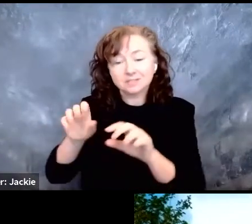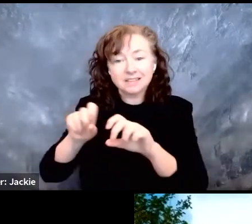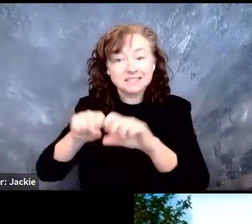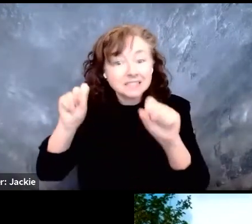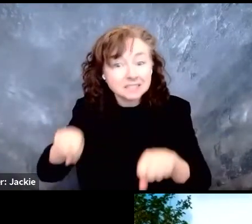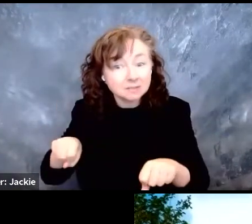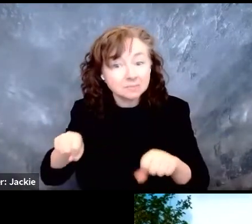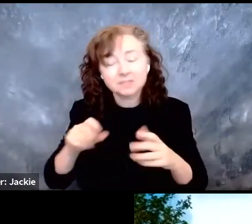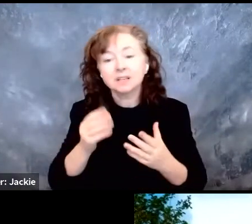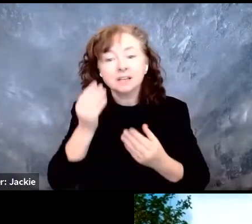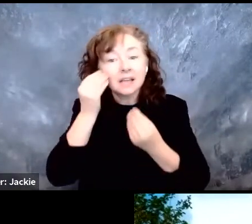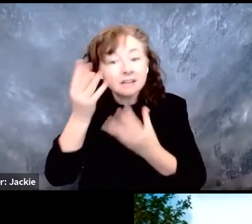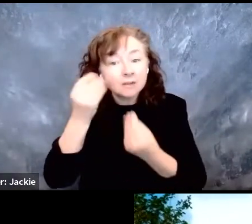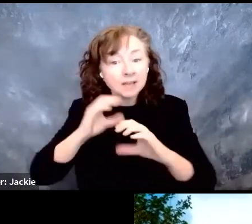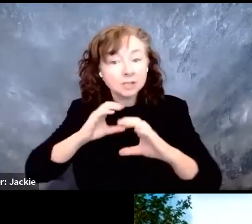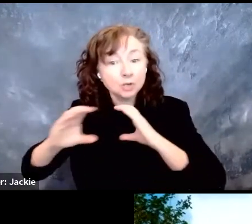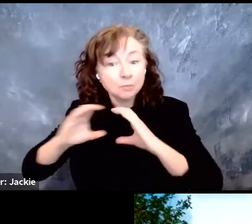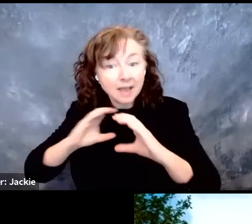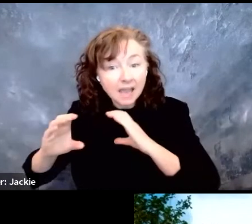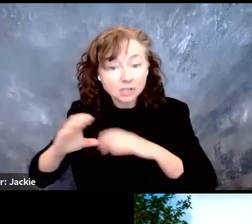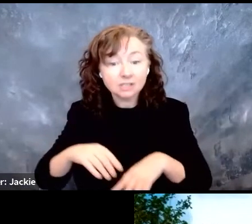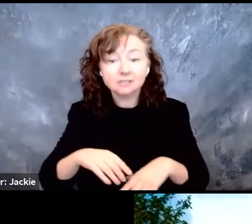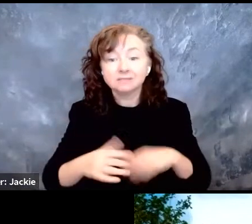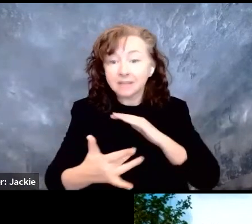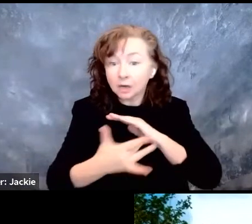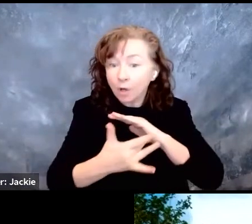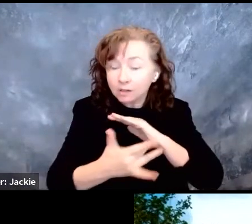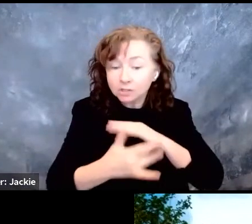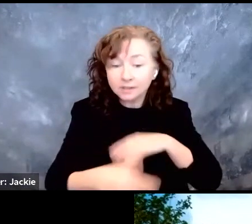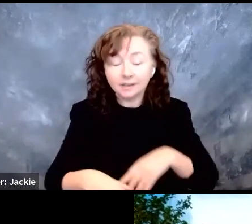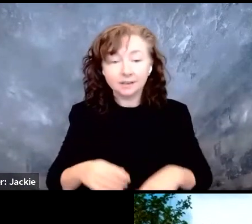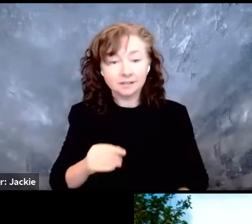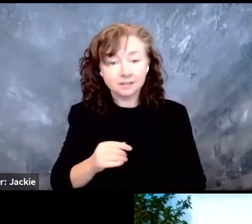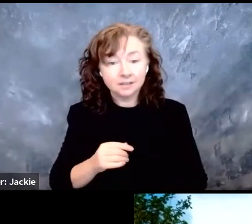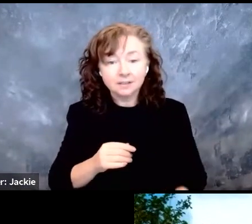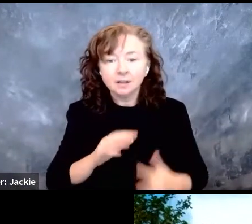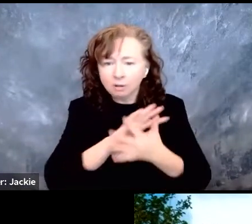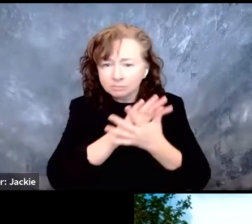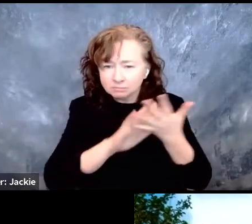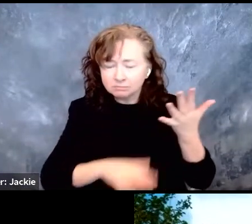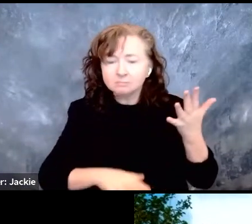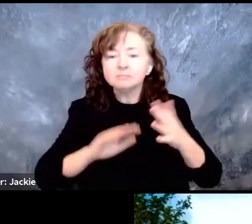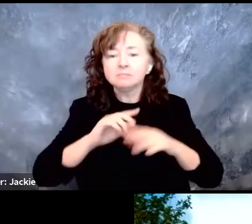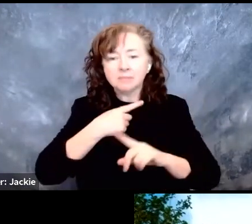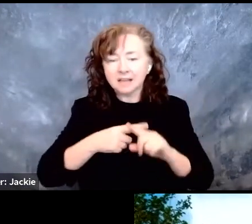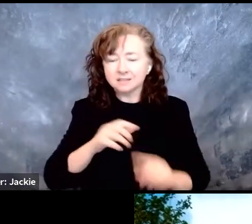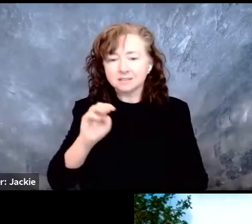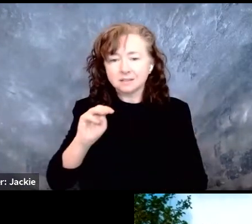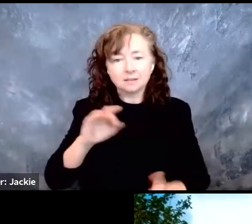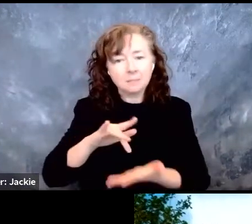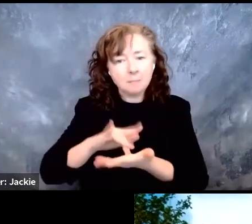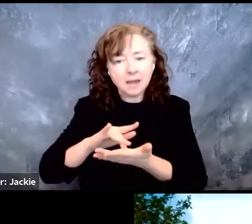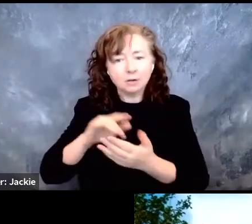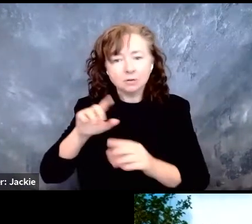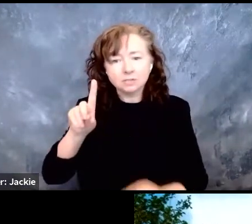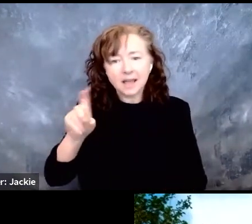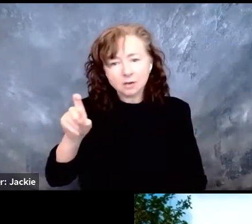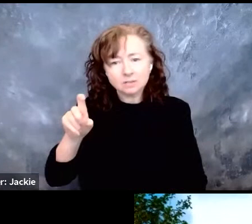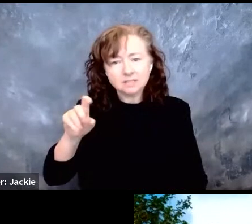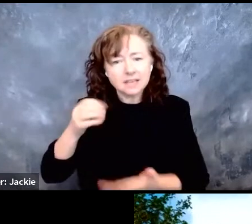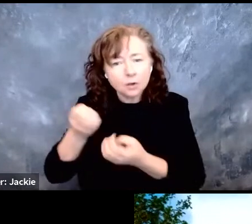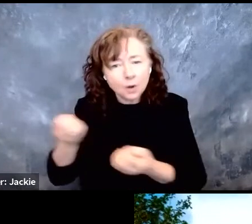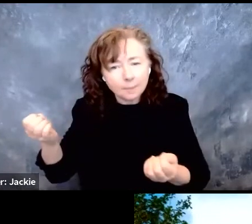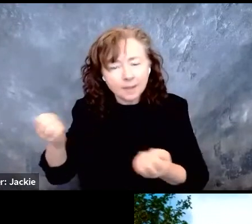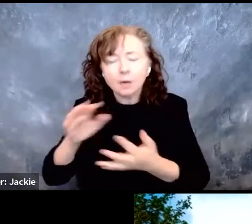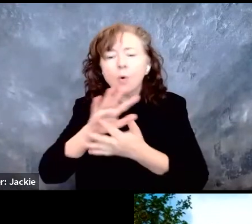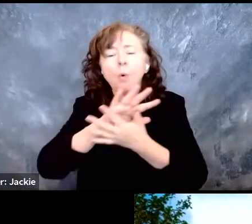information and communications, technology, as well as medical diagnostic equipment. And all of these